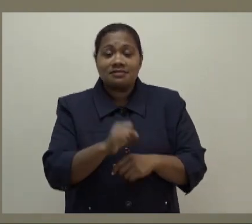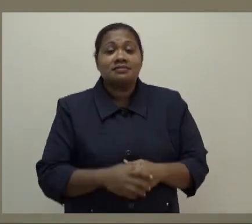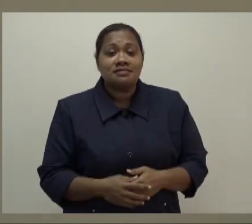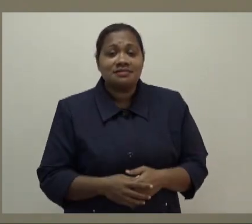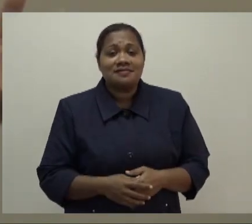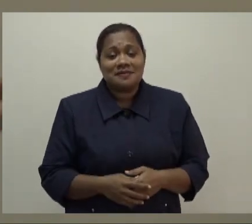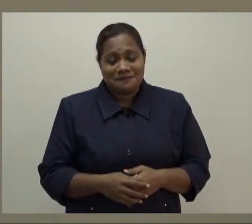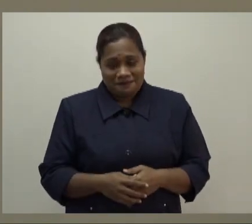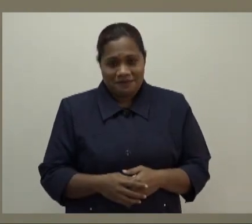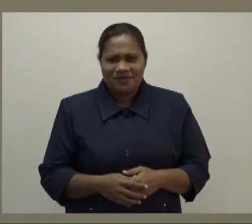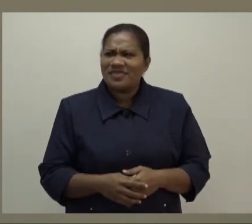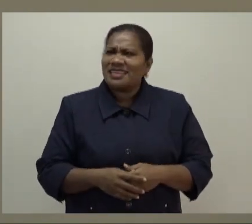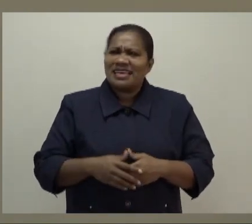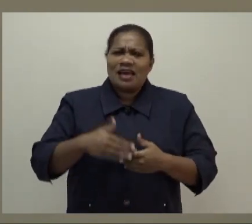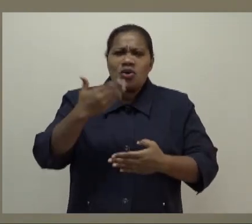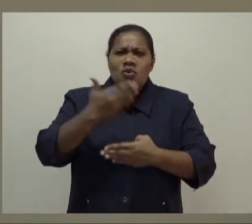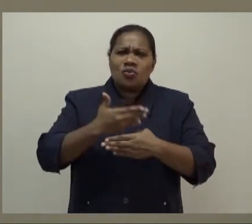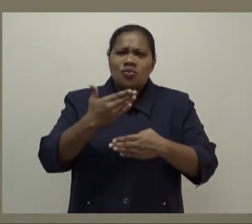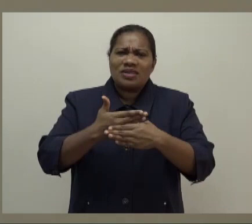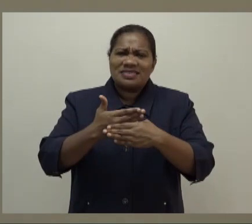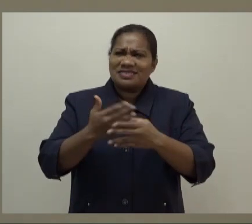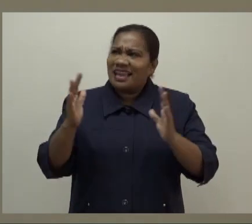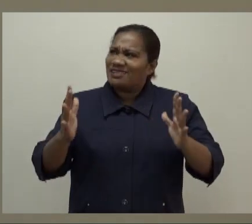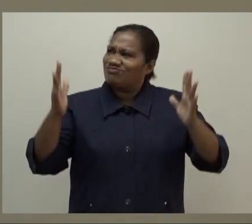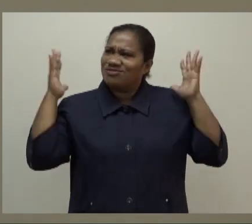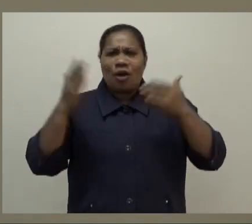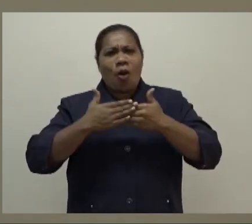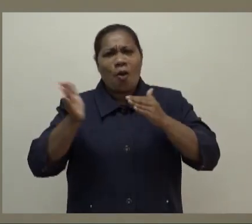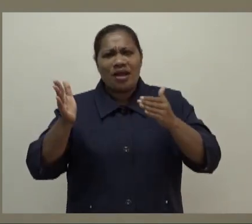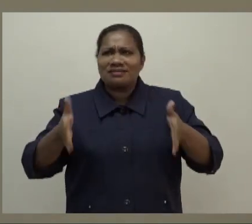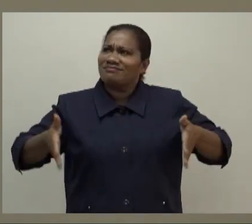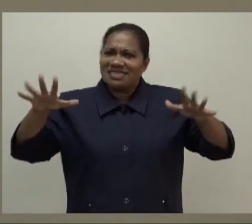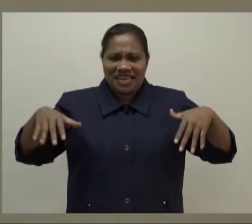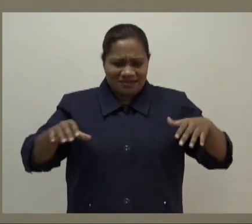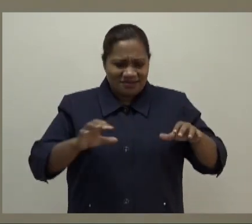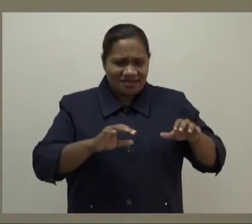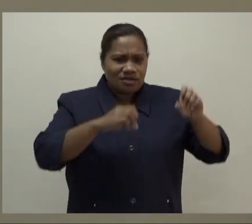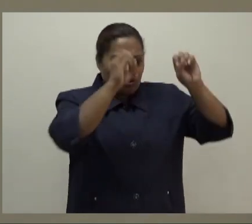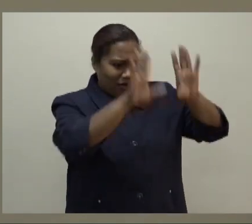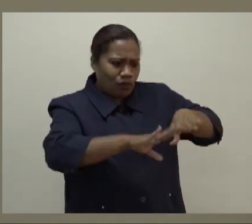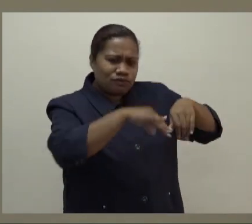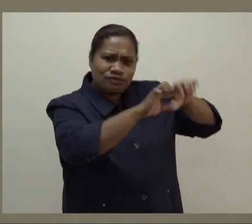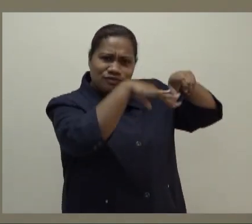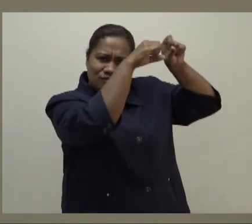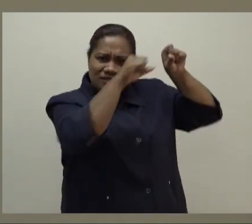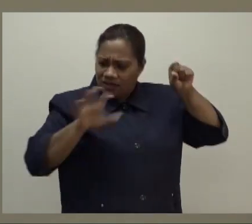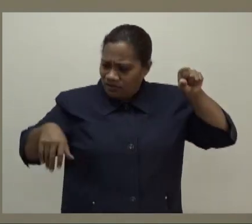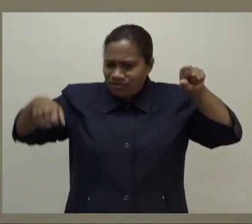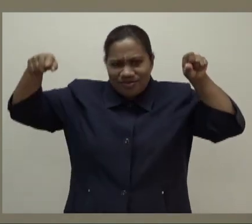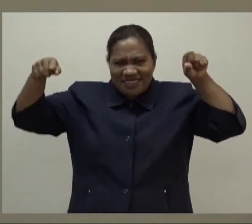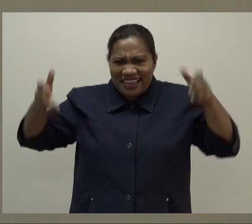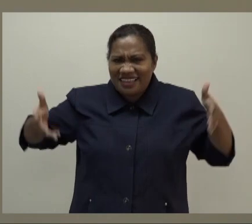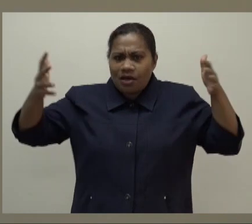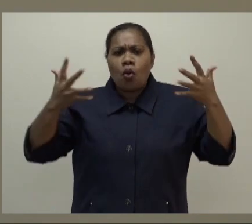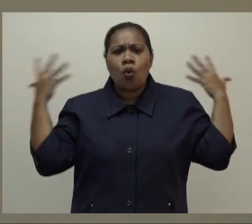fairly, the windows are open, it's open, there's a lot of ventilation, I can assure ventilation. With our nightclubs, there's not